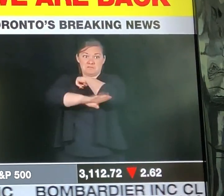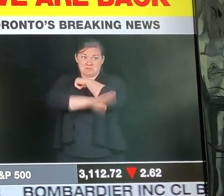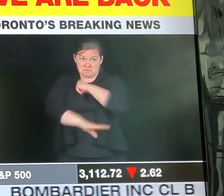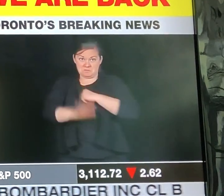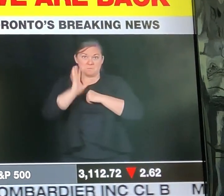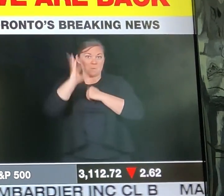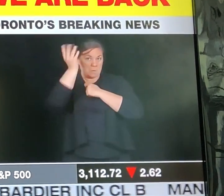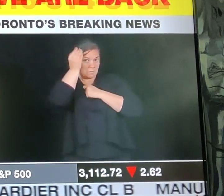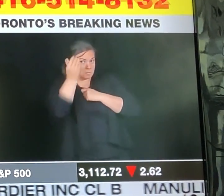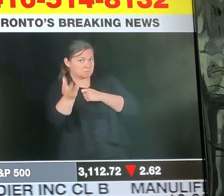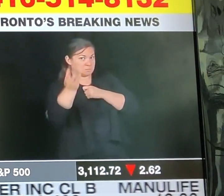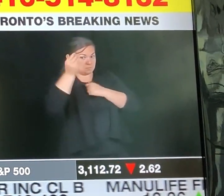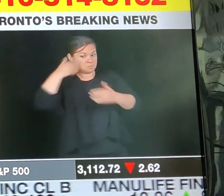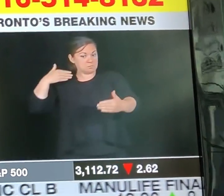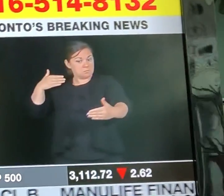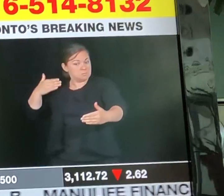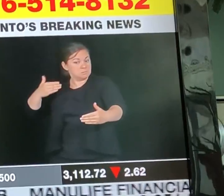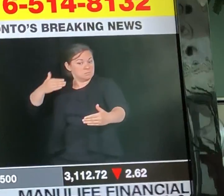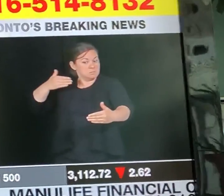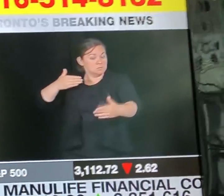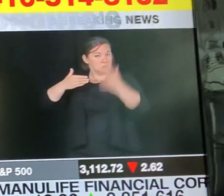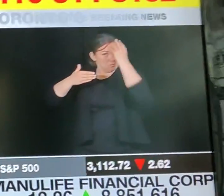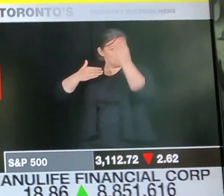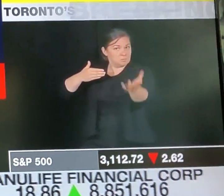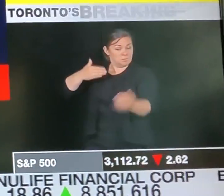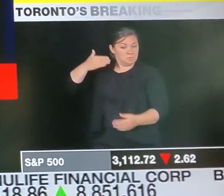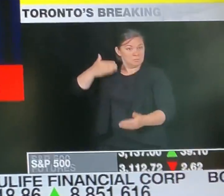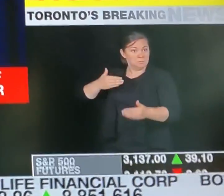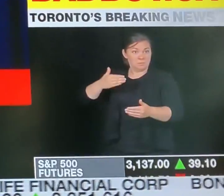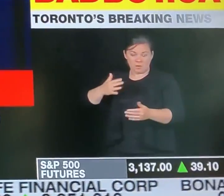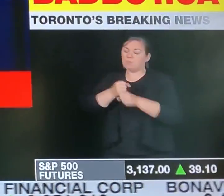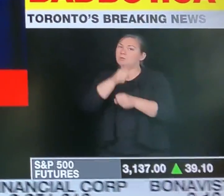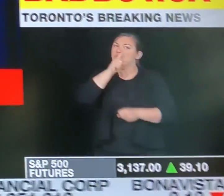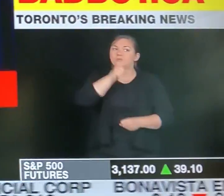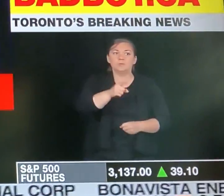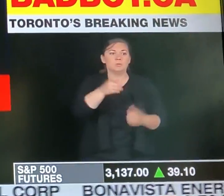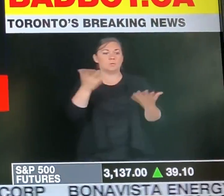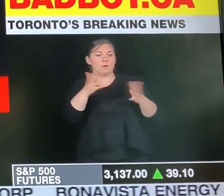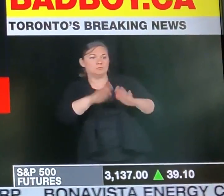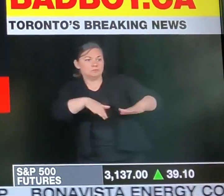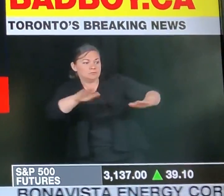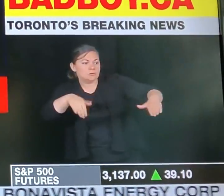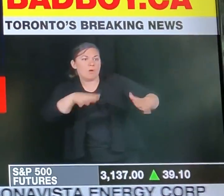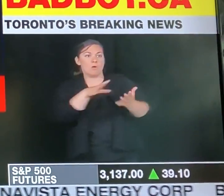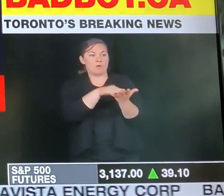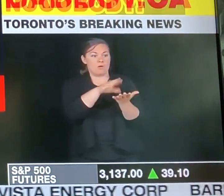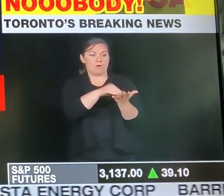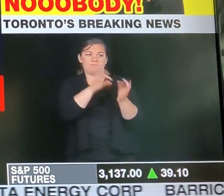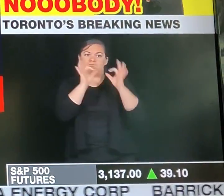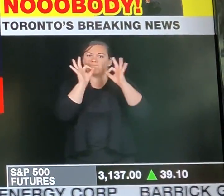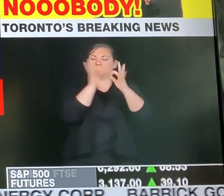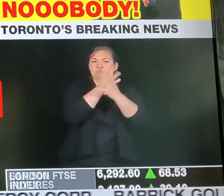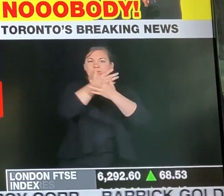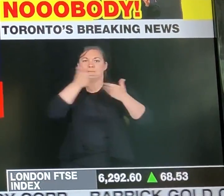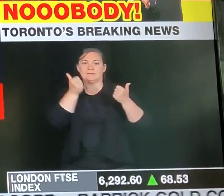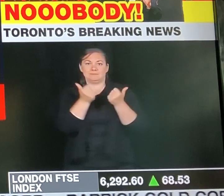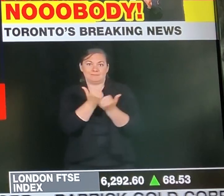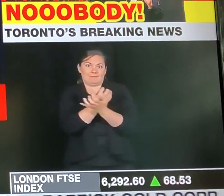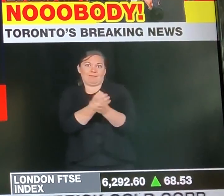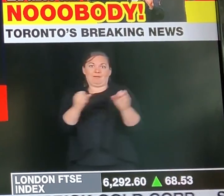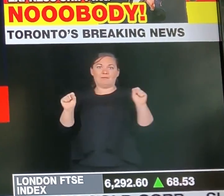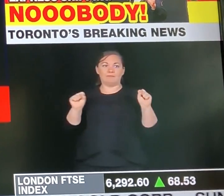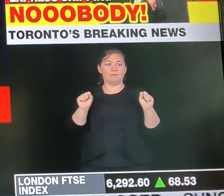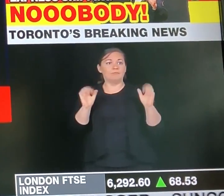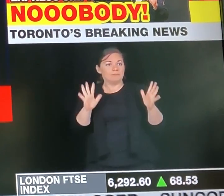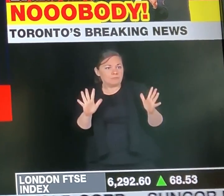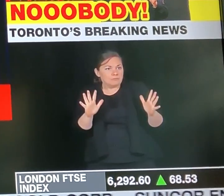to the educator and the children who passed away so tragically last afternoon. As the Premier made it